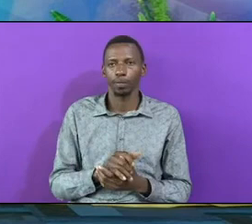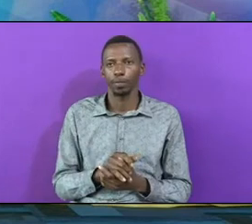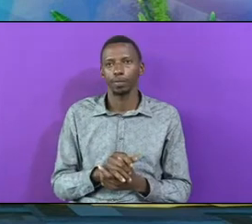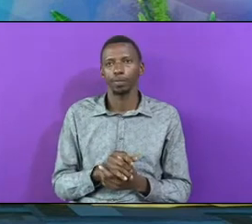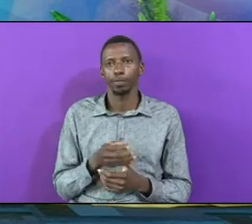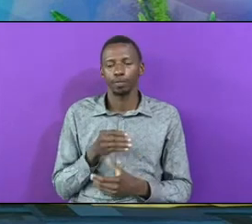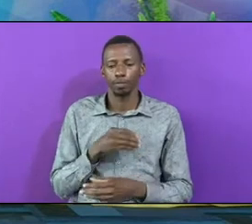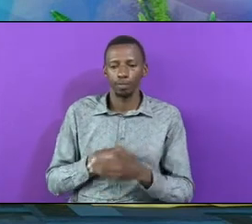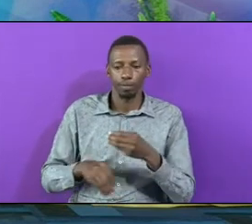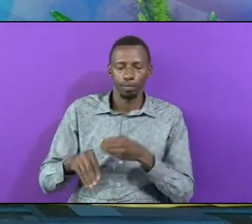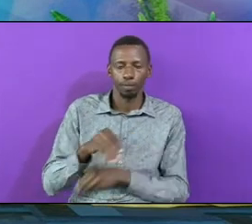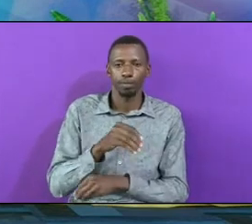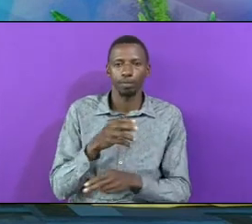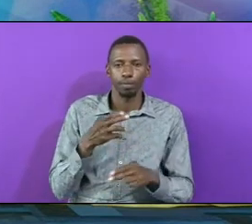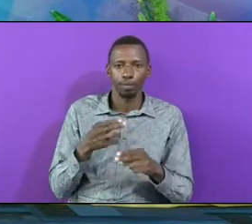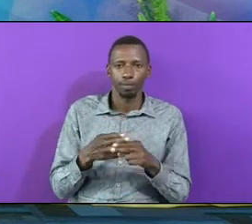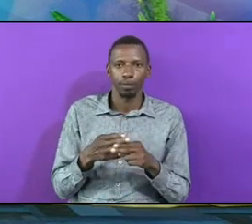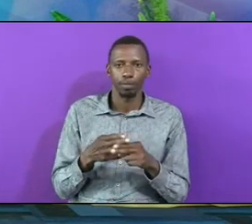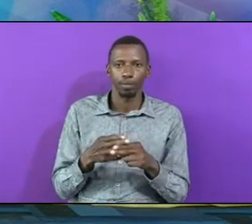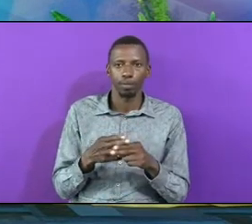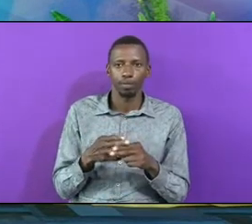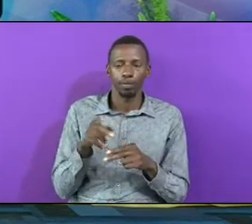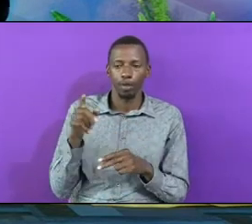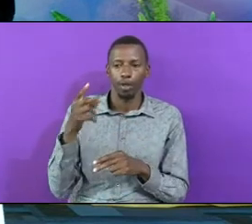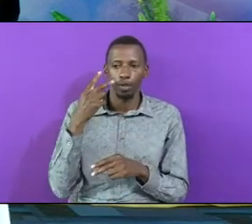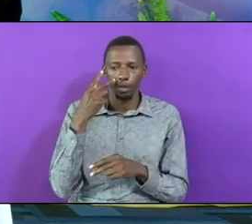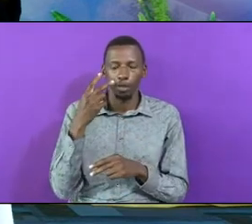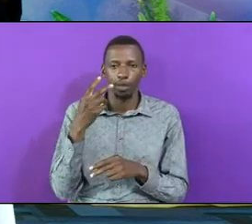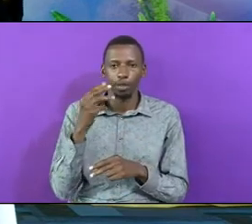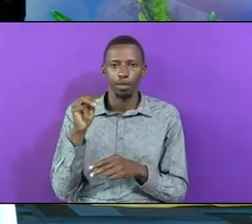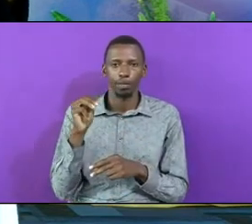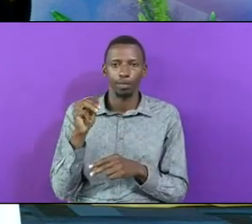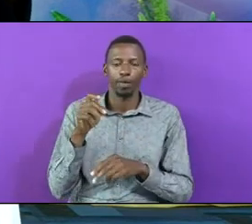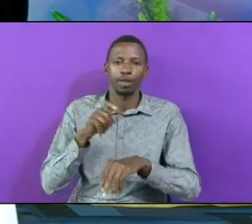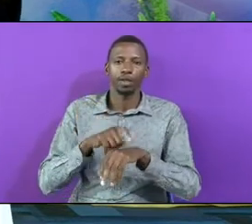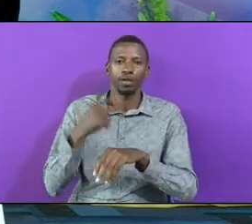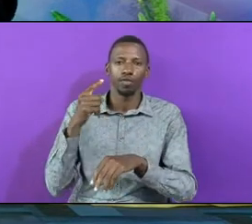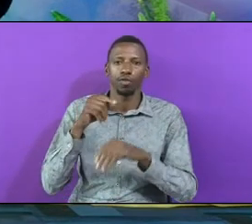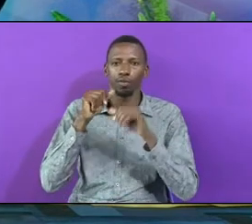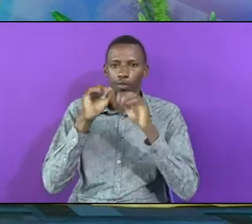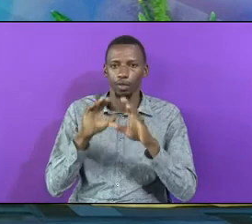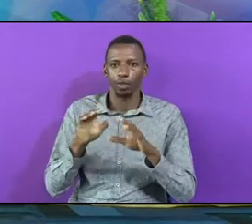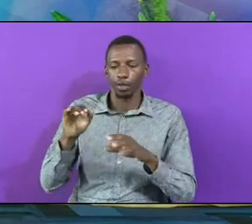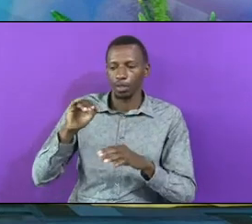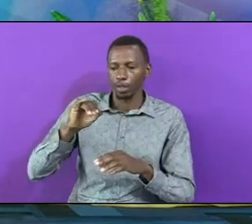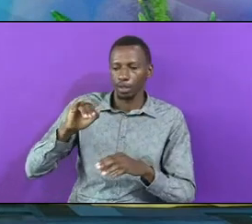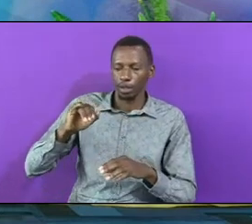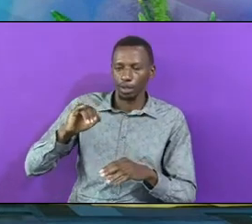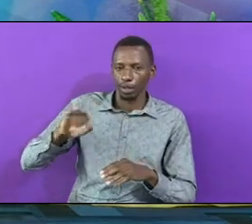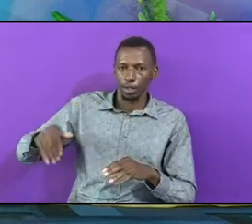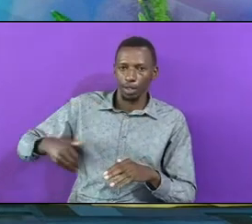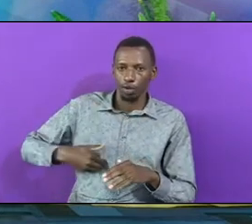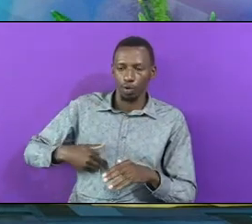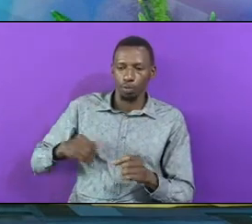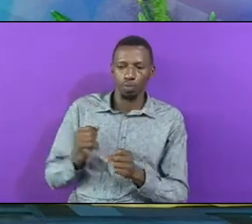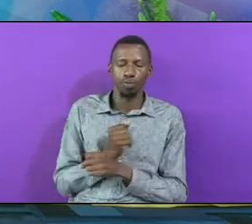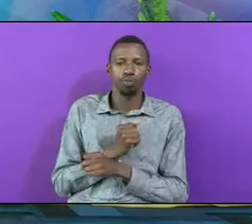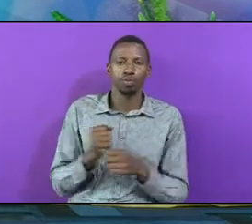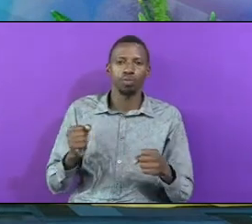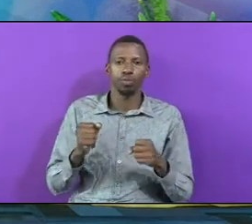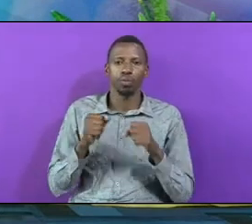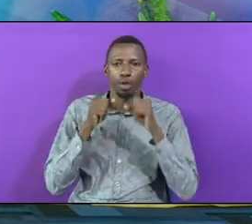Interchange Of Names He Sees Them It's The Moment For Blessings And Jacobo Cannot Bless We See The Name Change